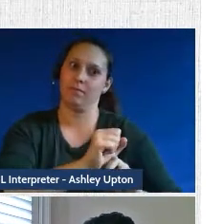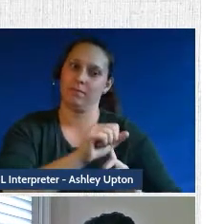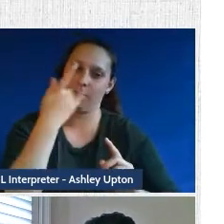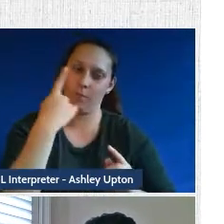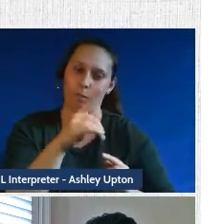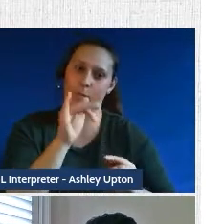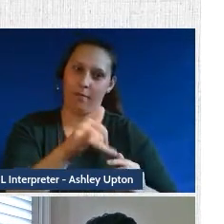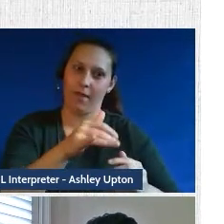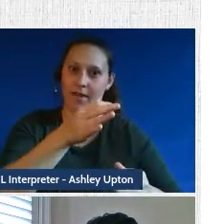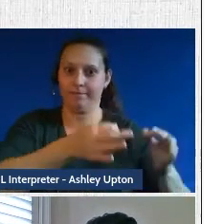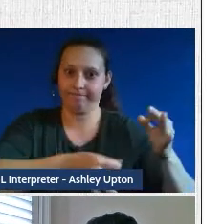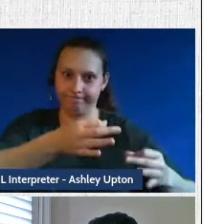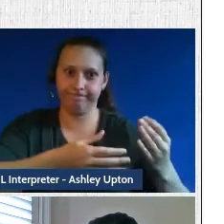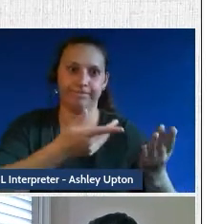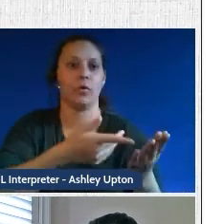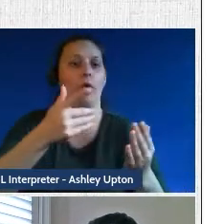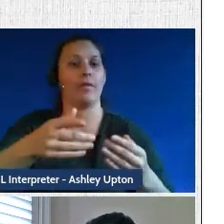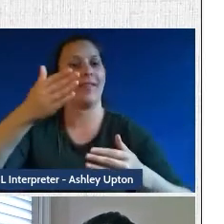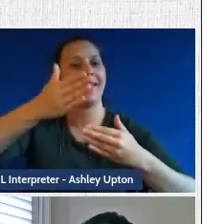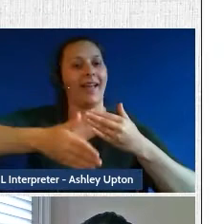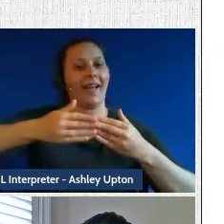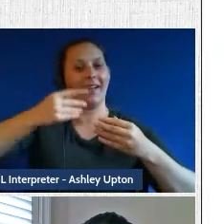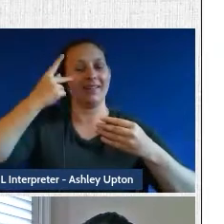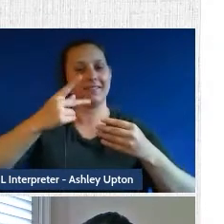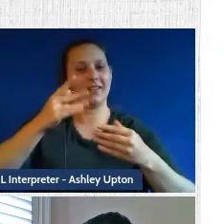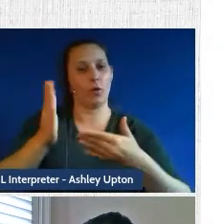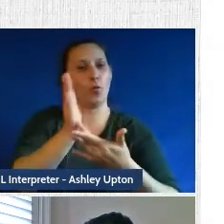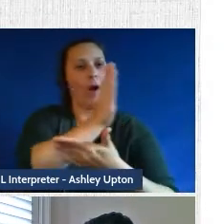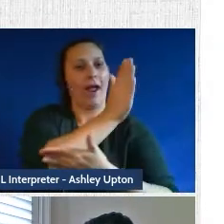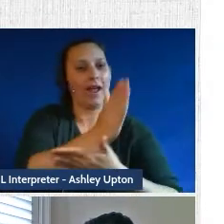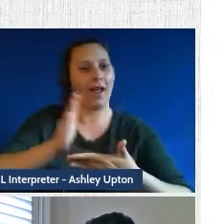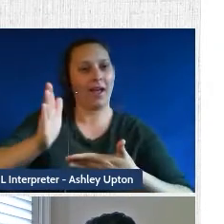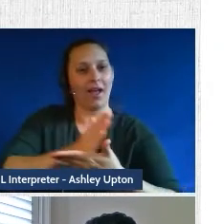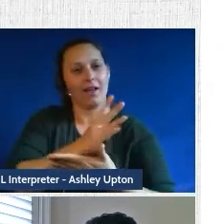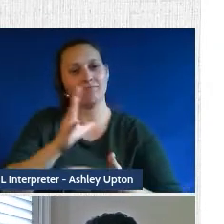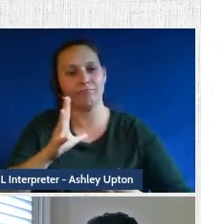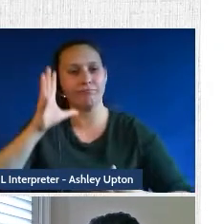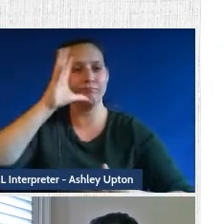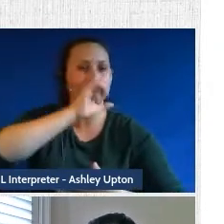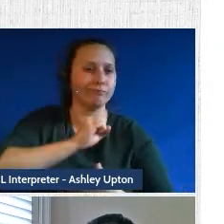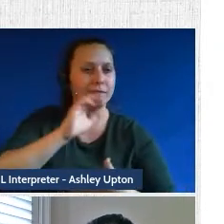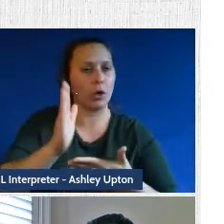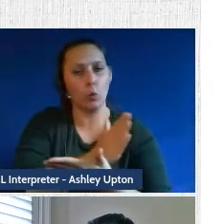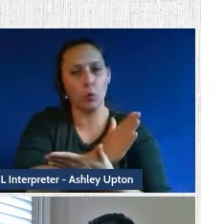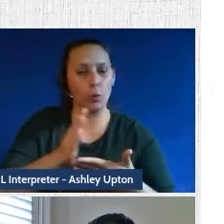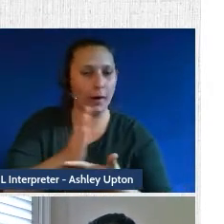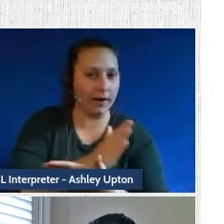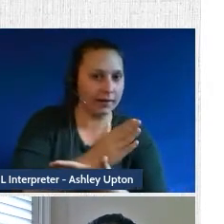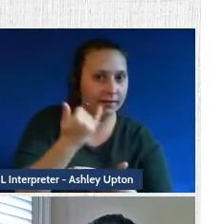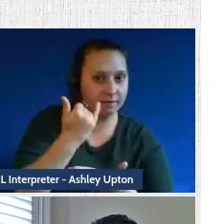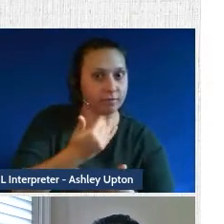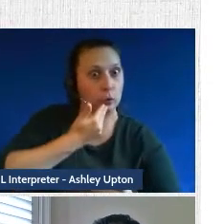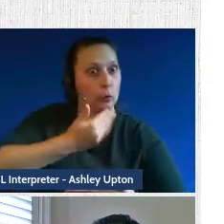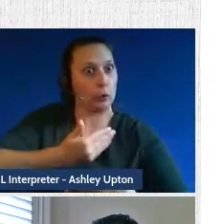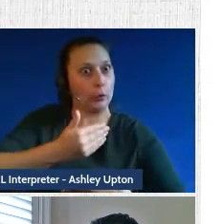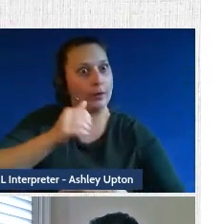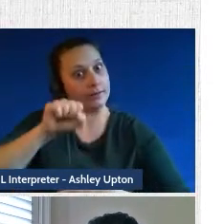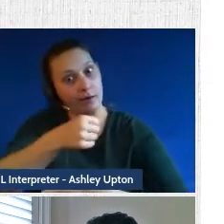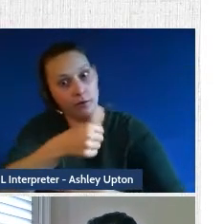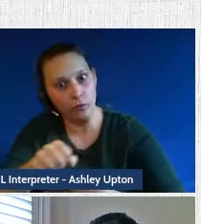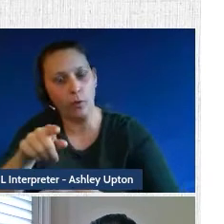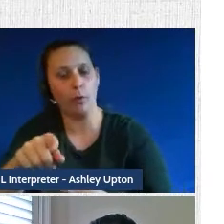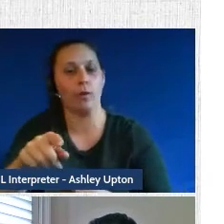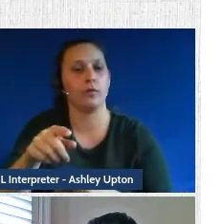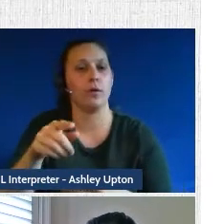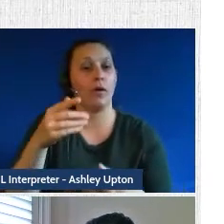build at the end is this strength range that helps give the user an estimate of their case. And so as you can see, without any actual data,